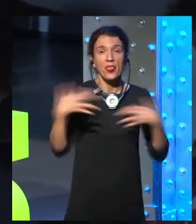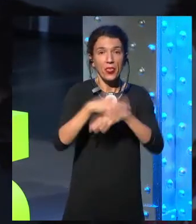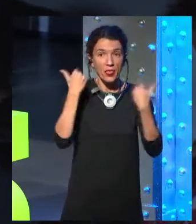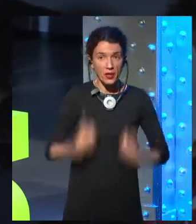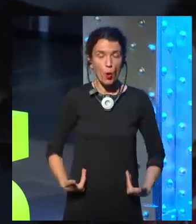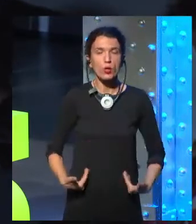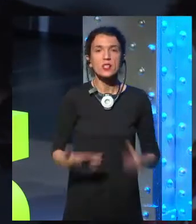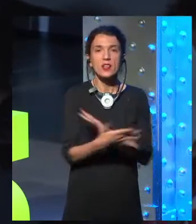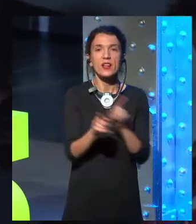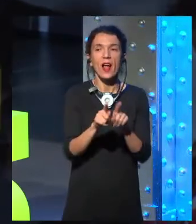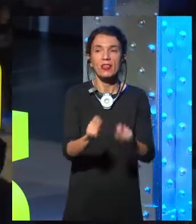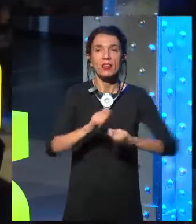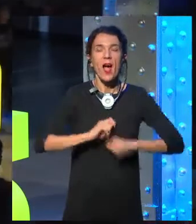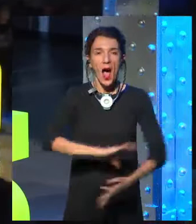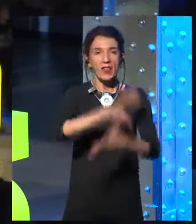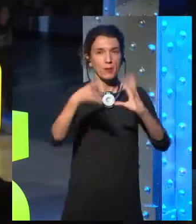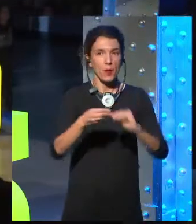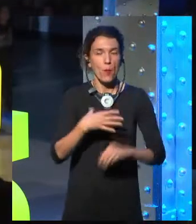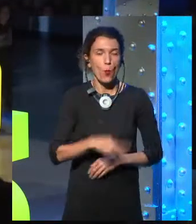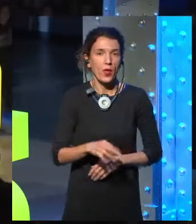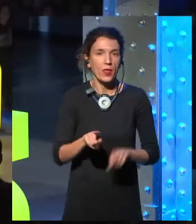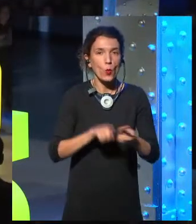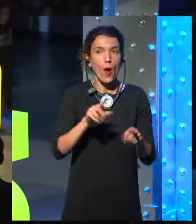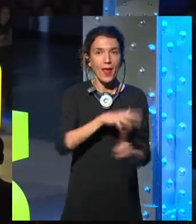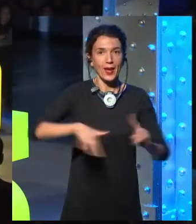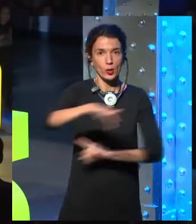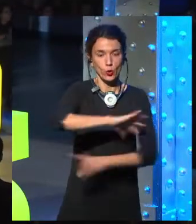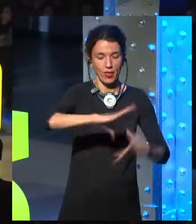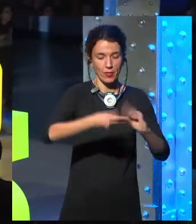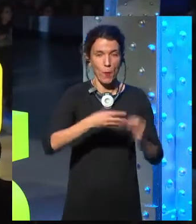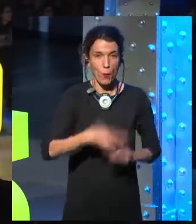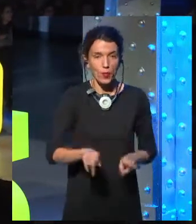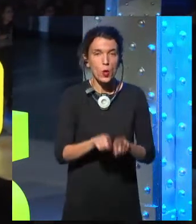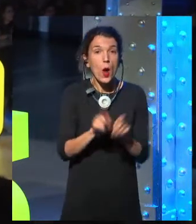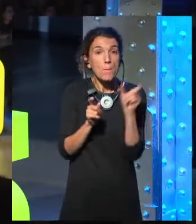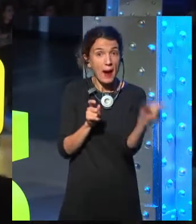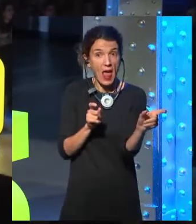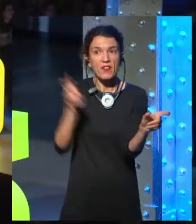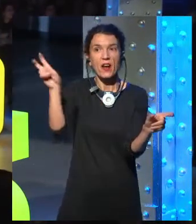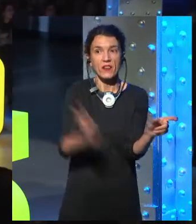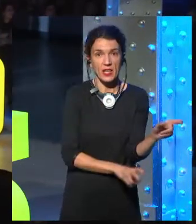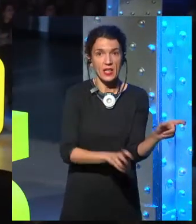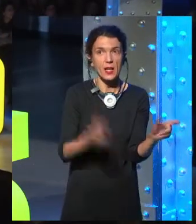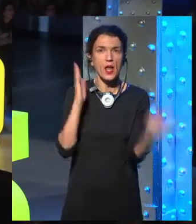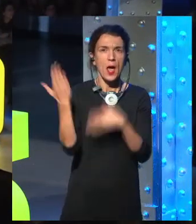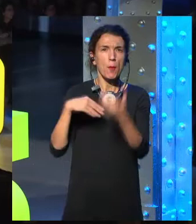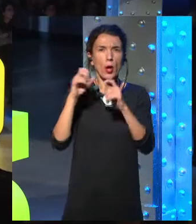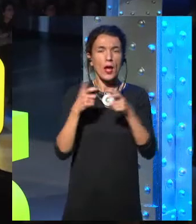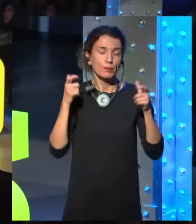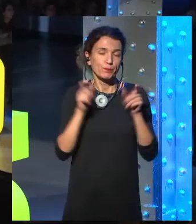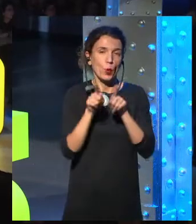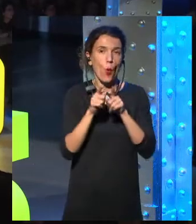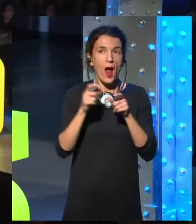a 1960 paper on space travel. And the term was an organism to which some extra attachments